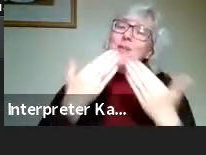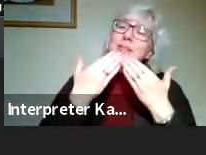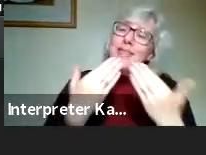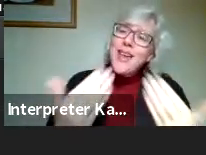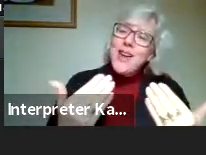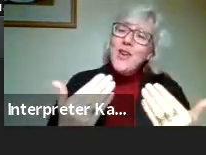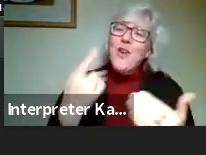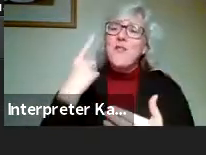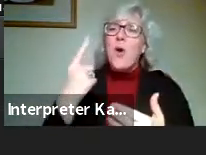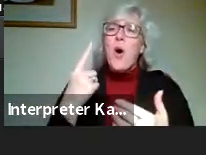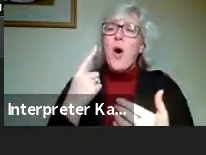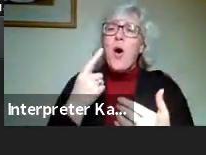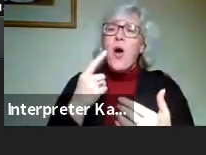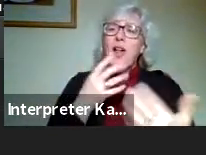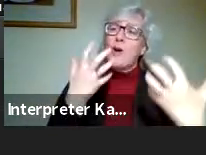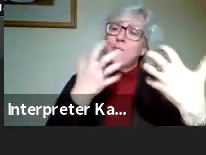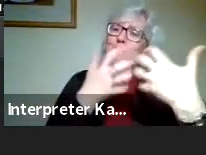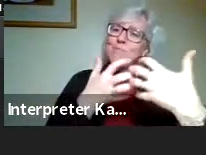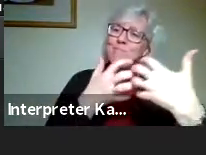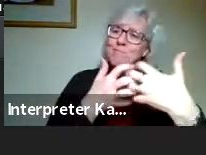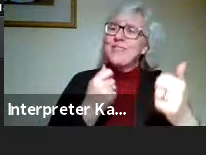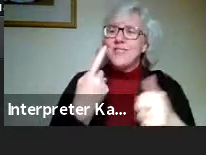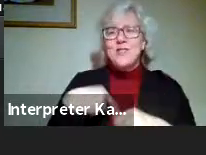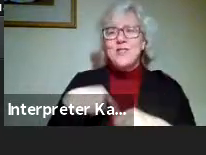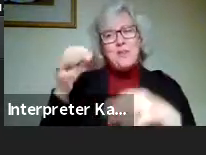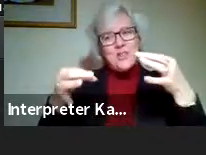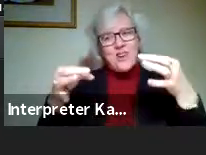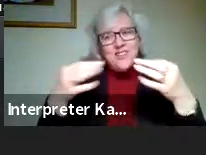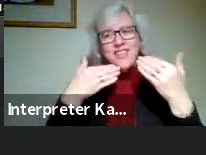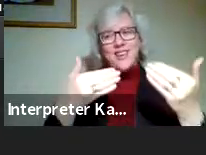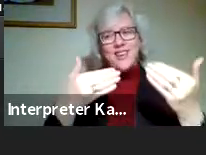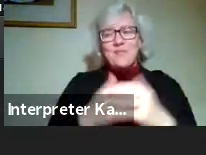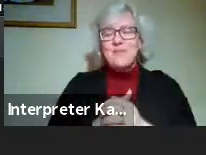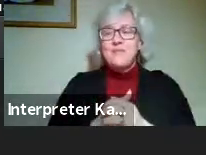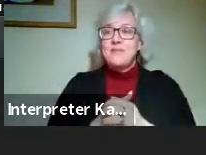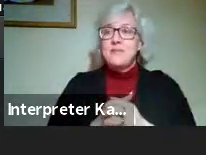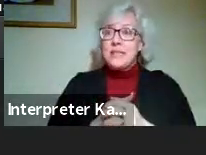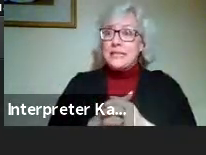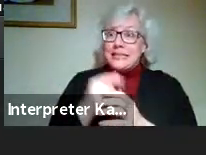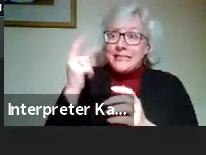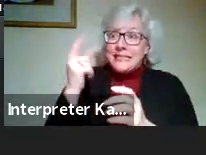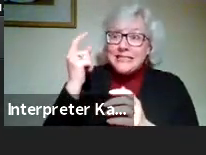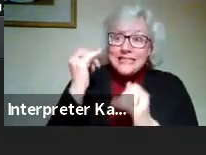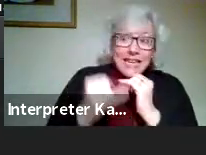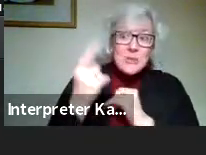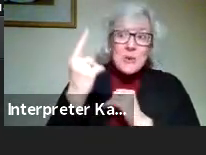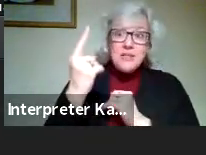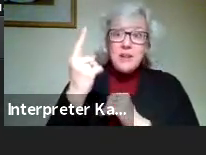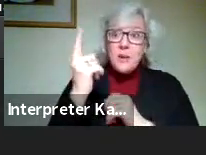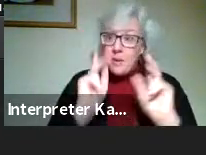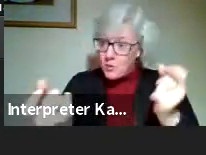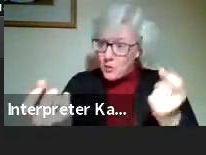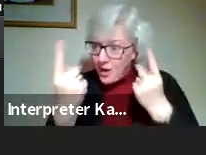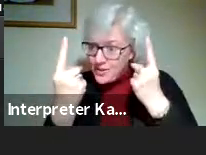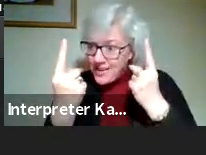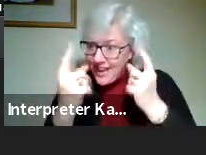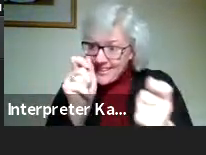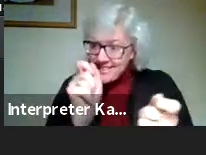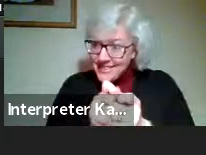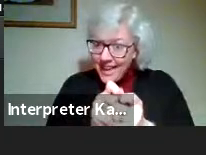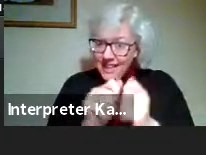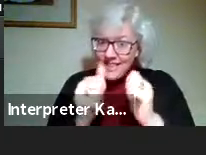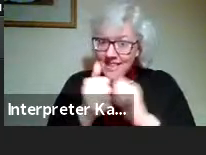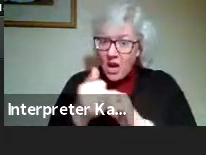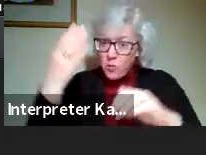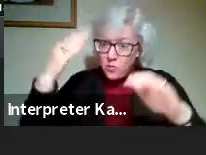our partners out there that are helping us judge this show. One last plug to make sure that everybody understands exactly how to